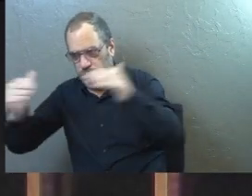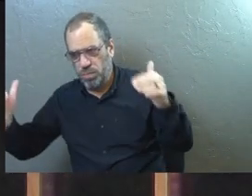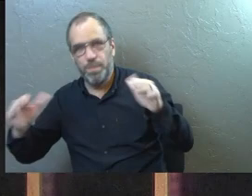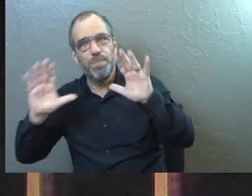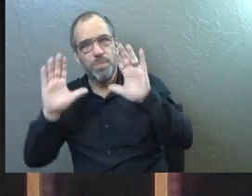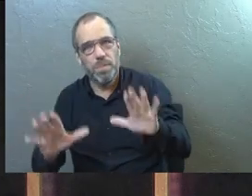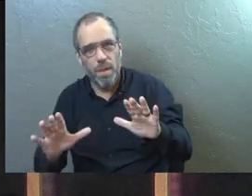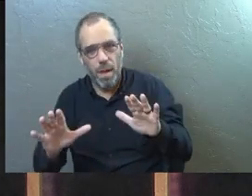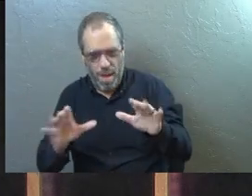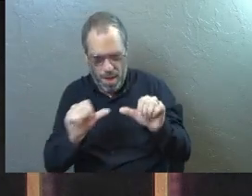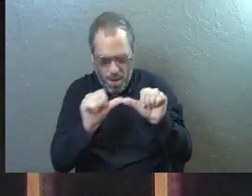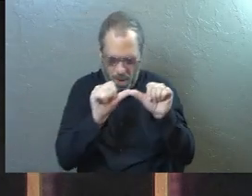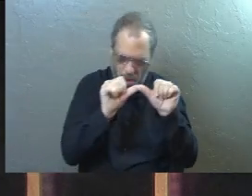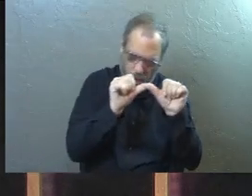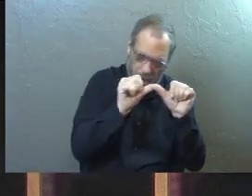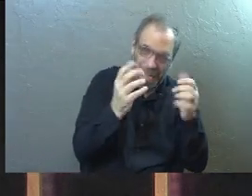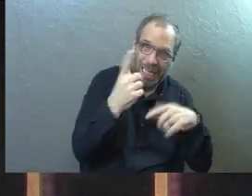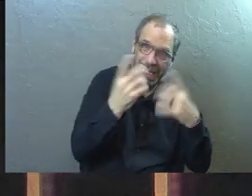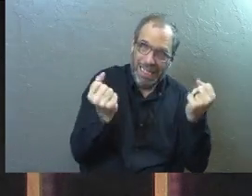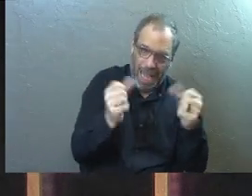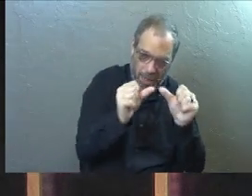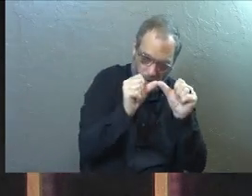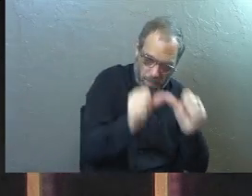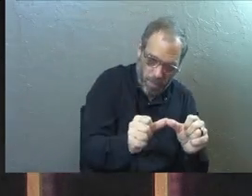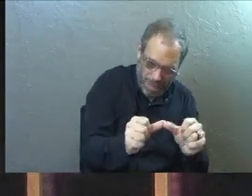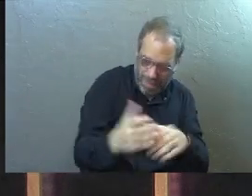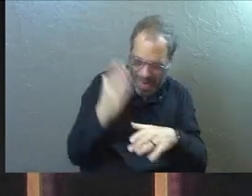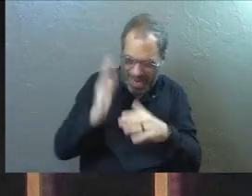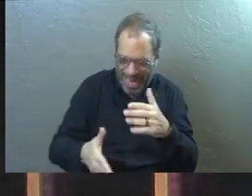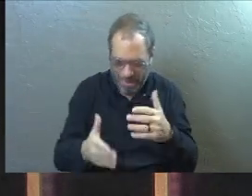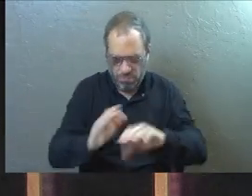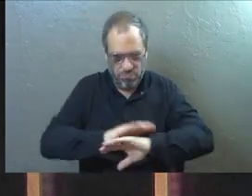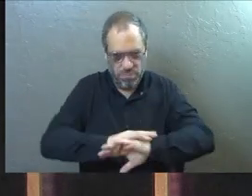We've got to get permanent out of our speech.